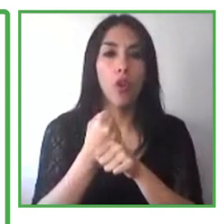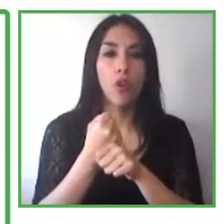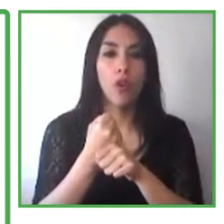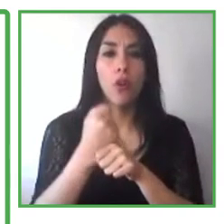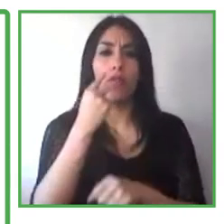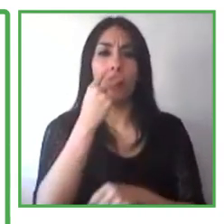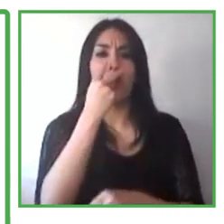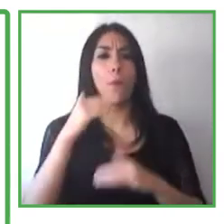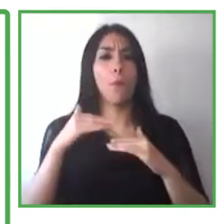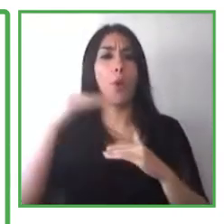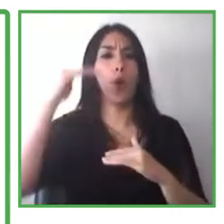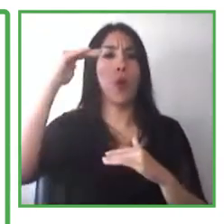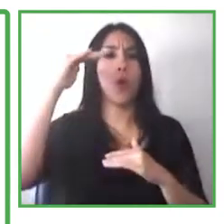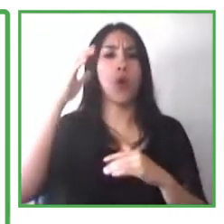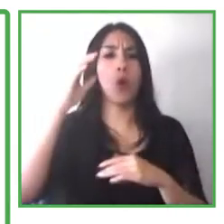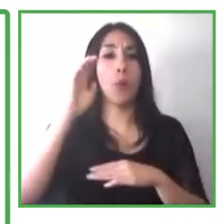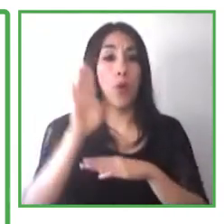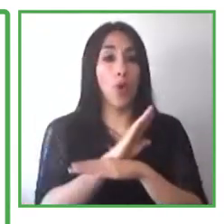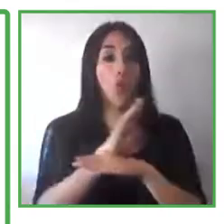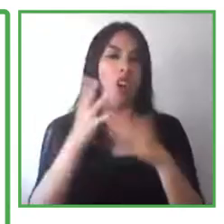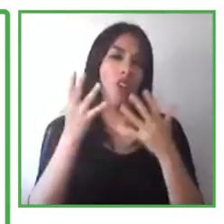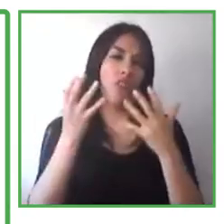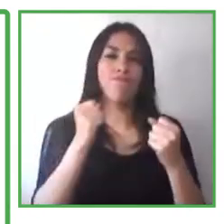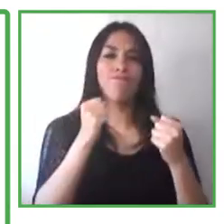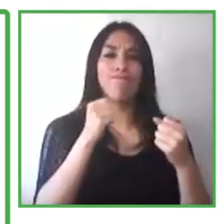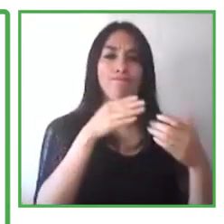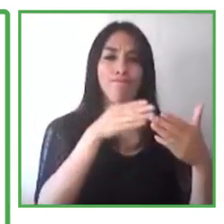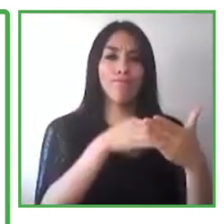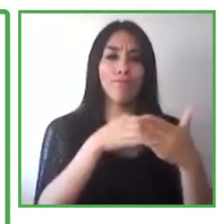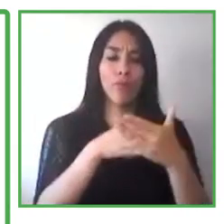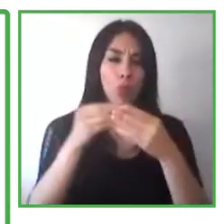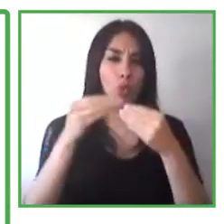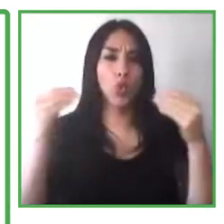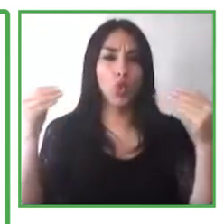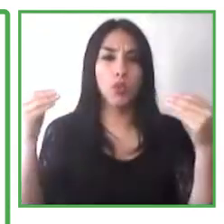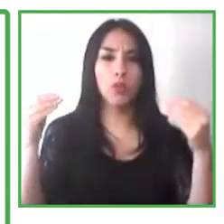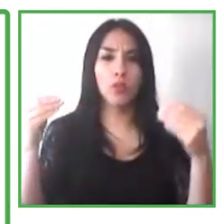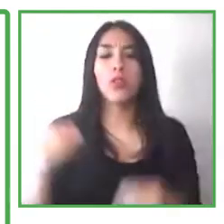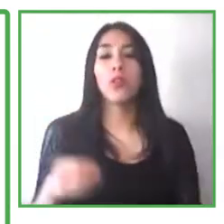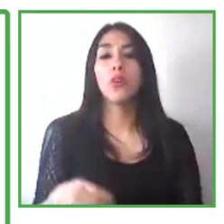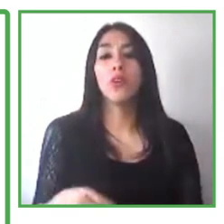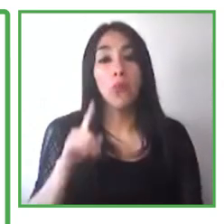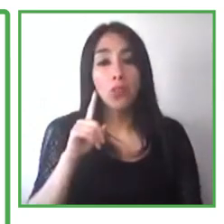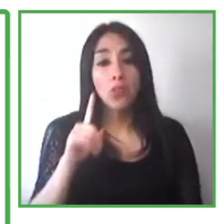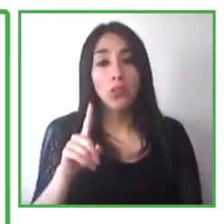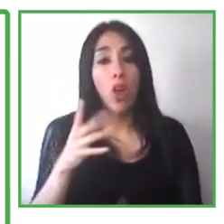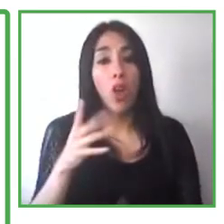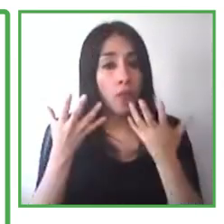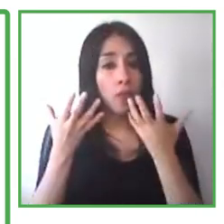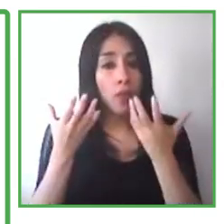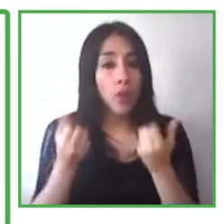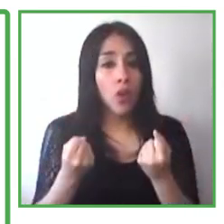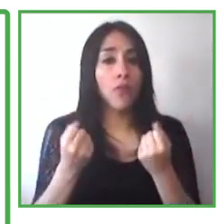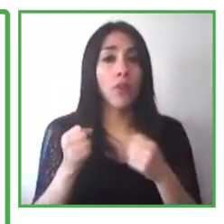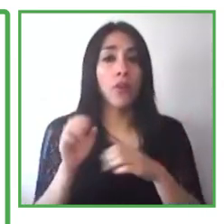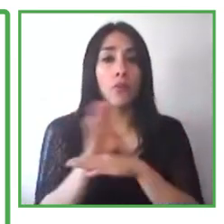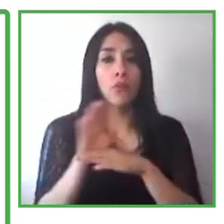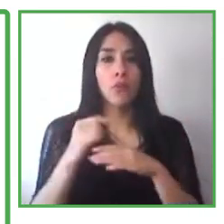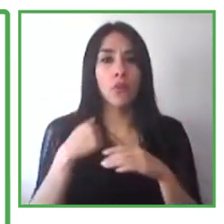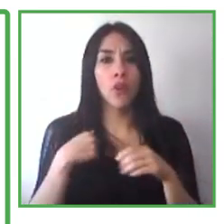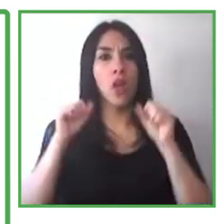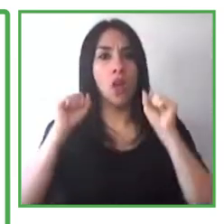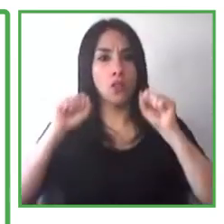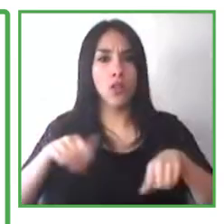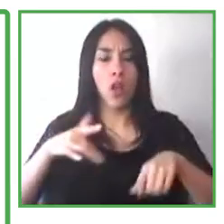to hire people with disabilities. So it's not a behavioral issue. It's really more process barriers. But last but not least, even if you